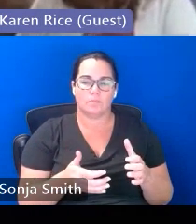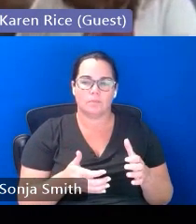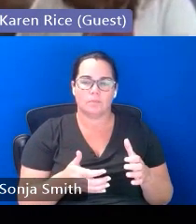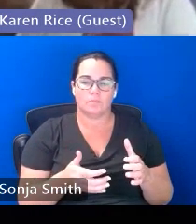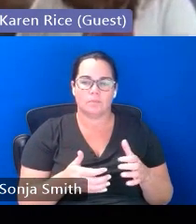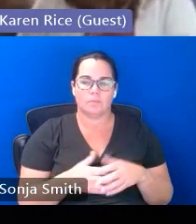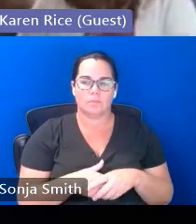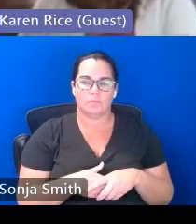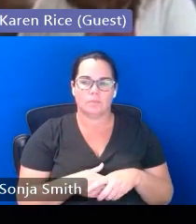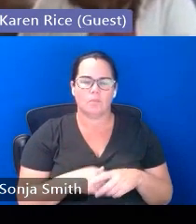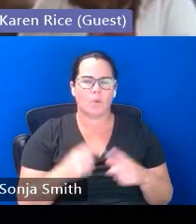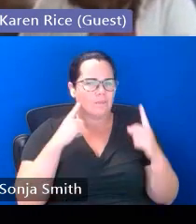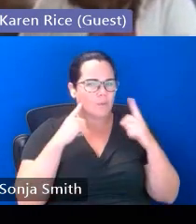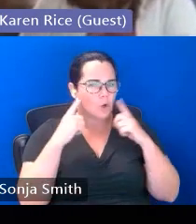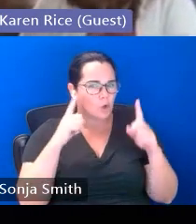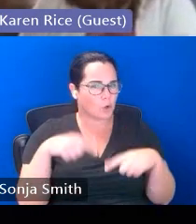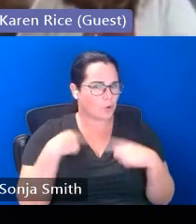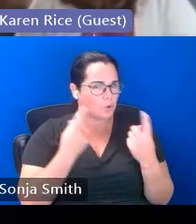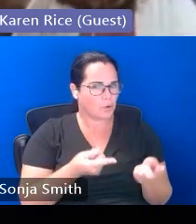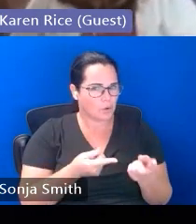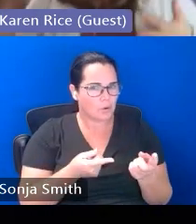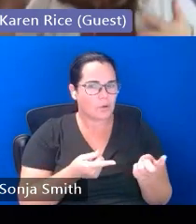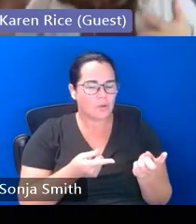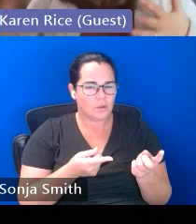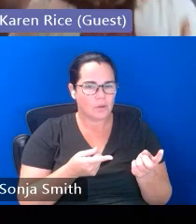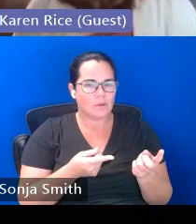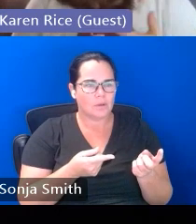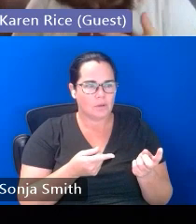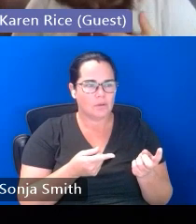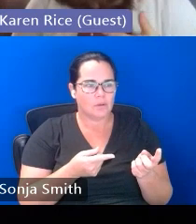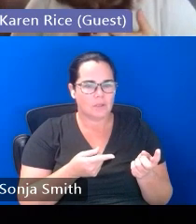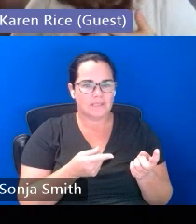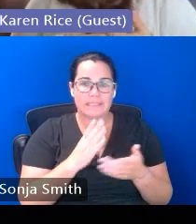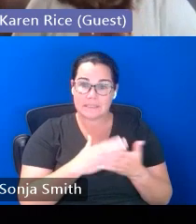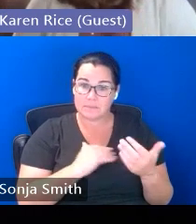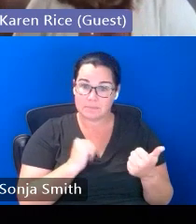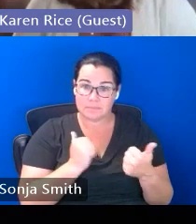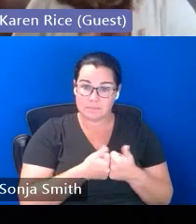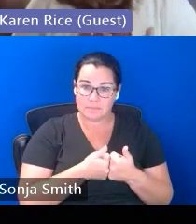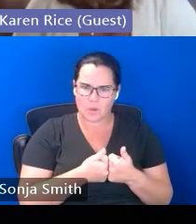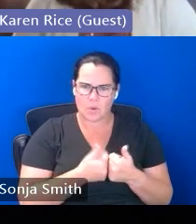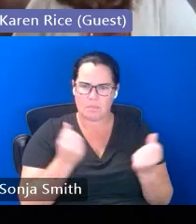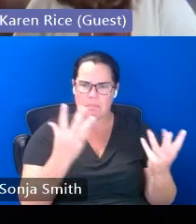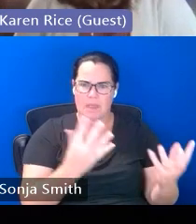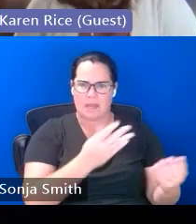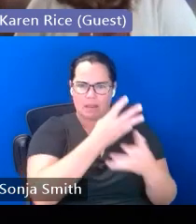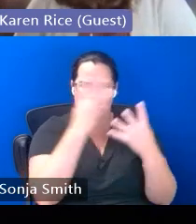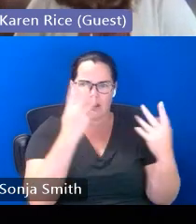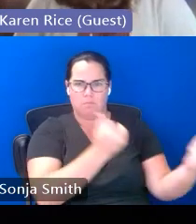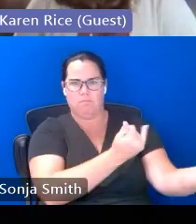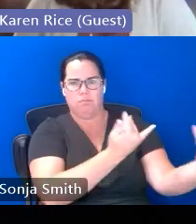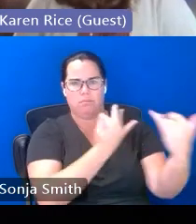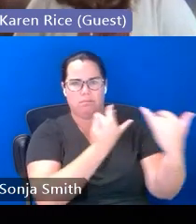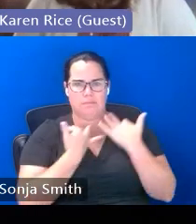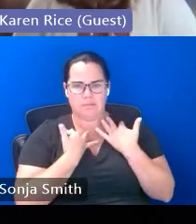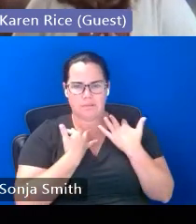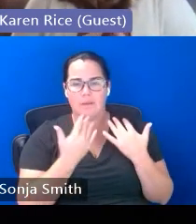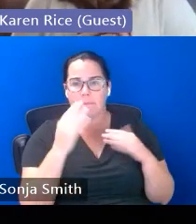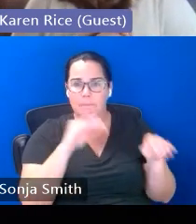the years is that some of the challenges really are we're getting an influx of immigrant children and youth or families in our district